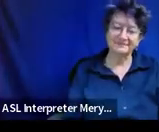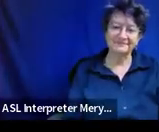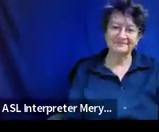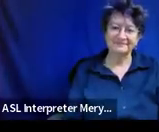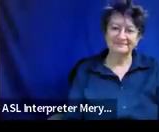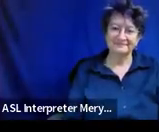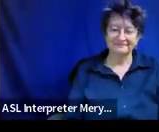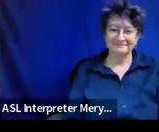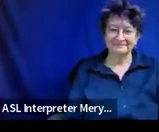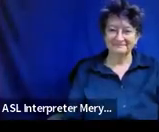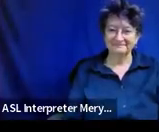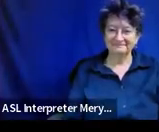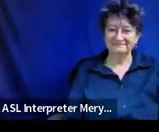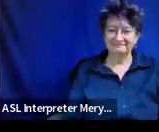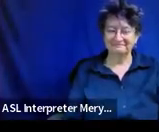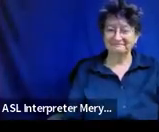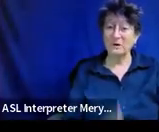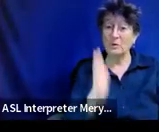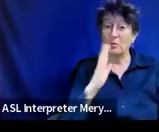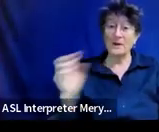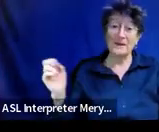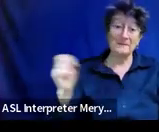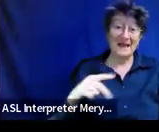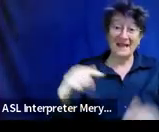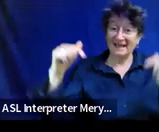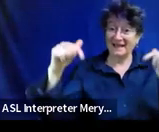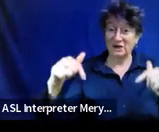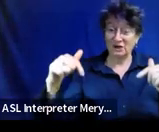Five minutes and we'll be back here.